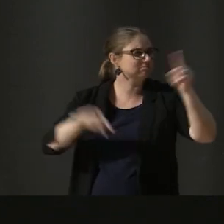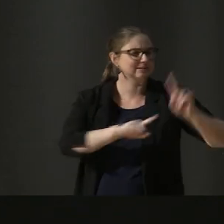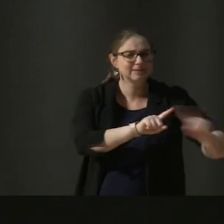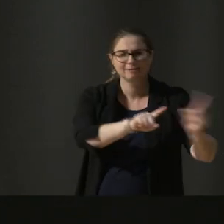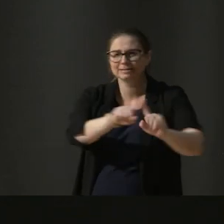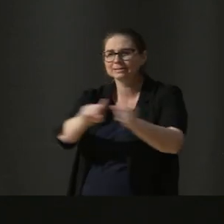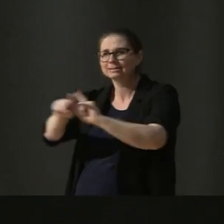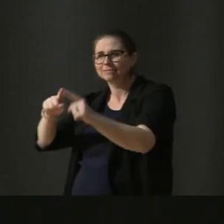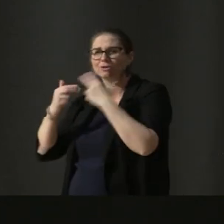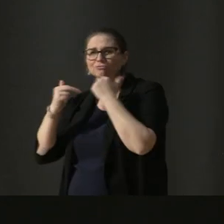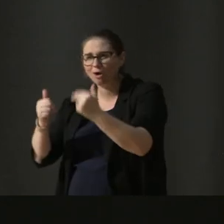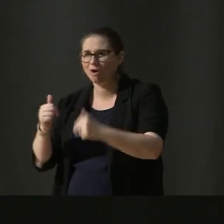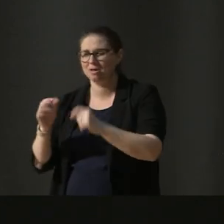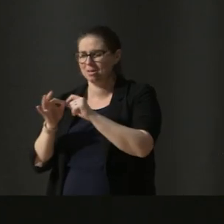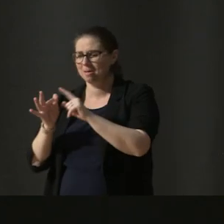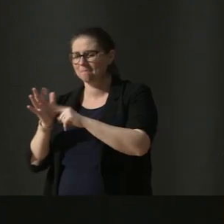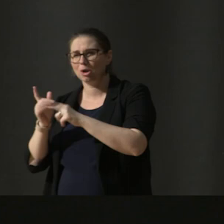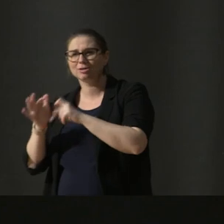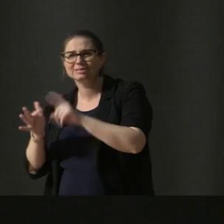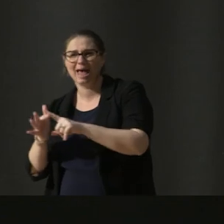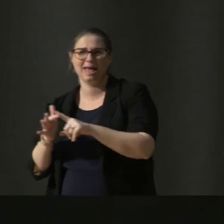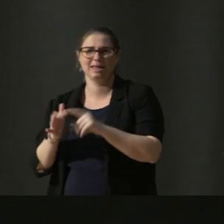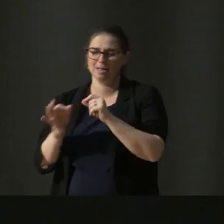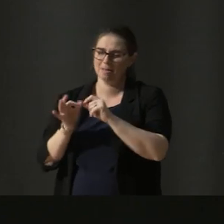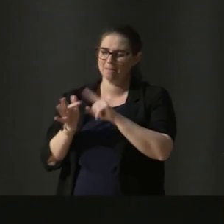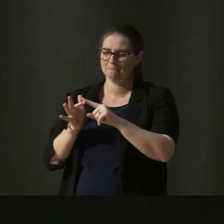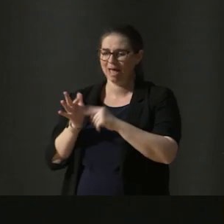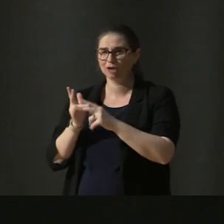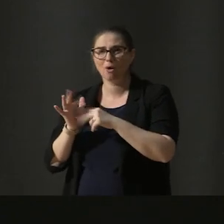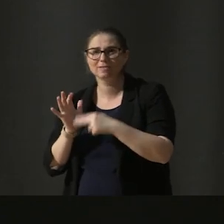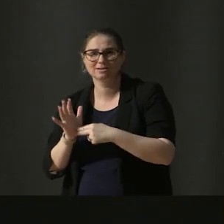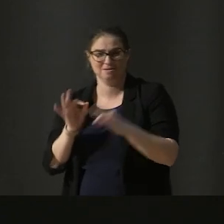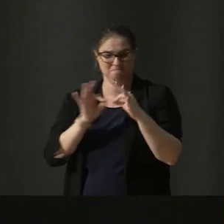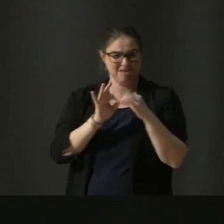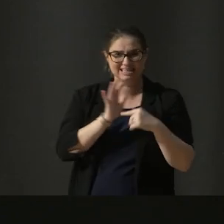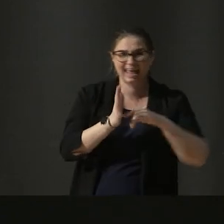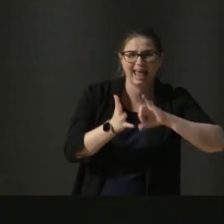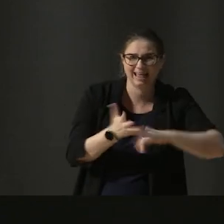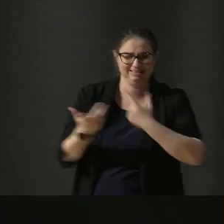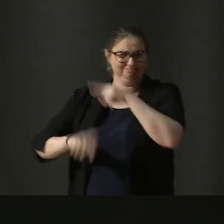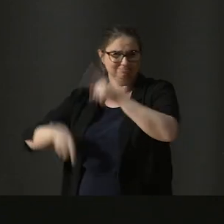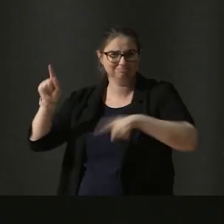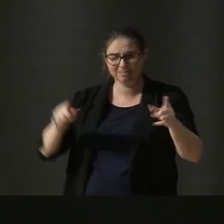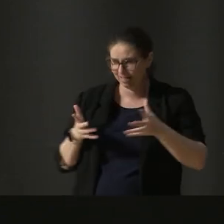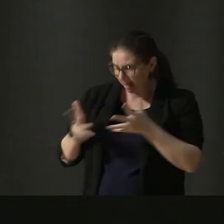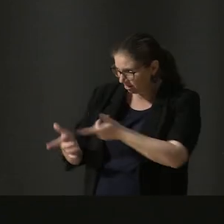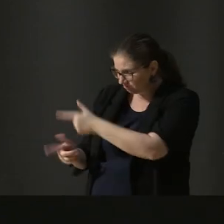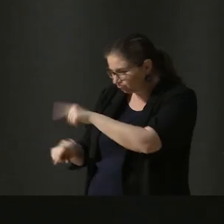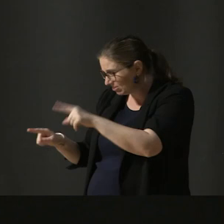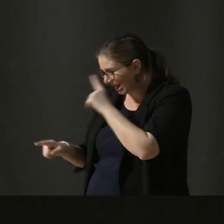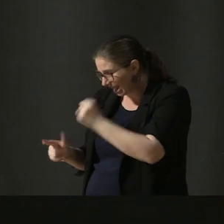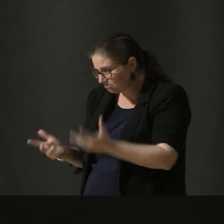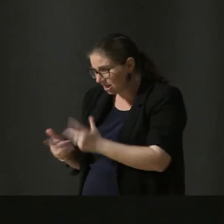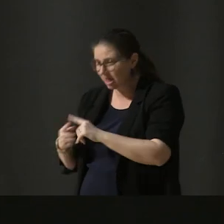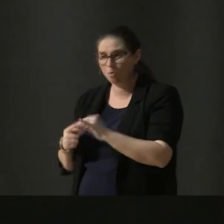and BTS and teach them how to play in a band or write and record their own songs. Maybe one day